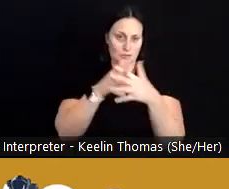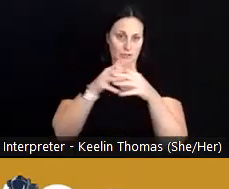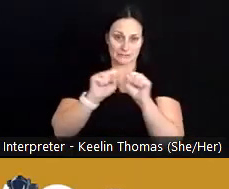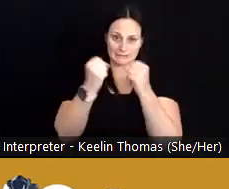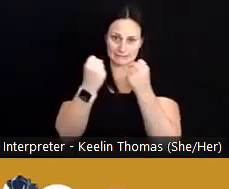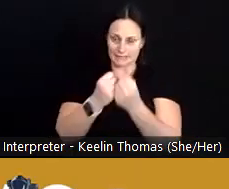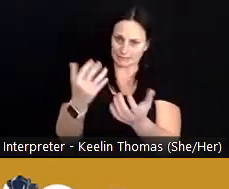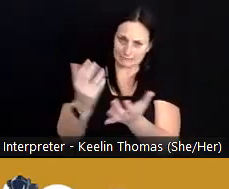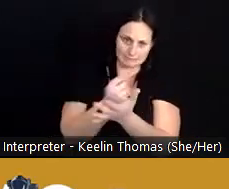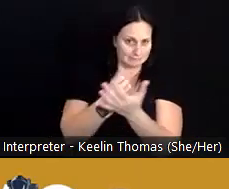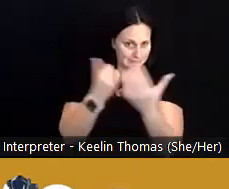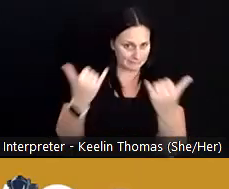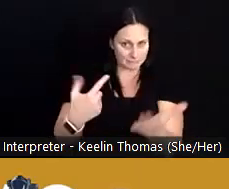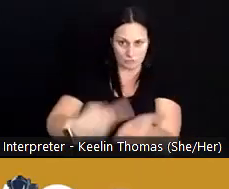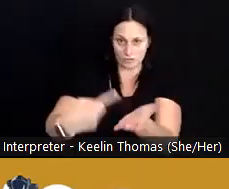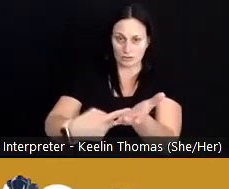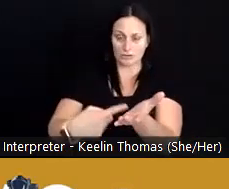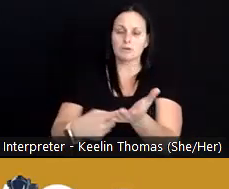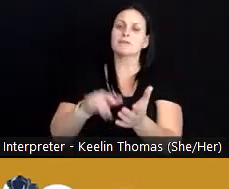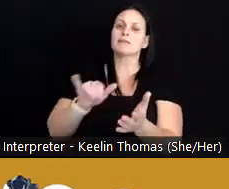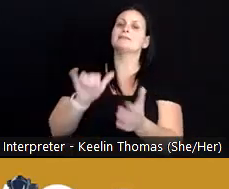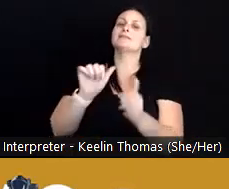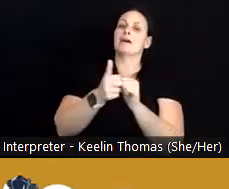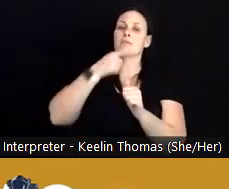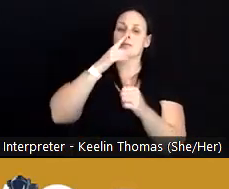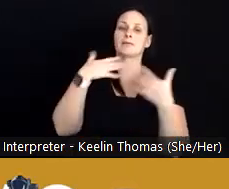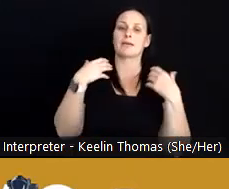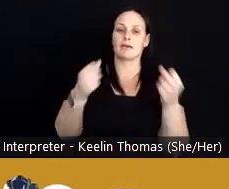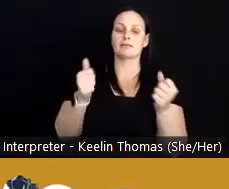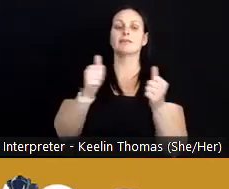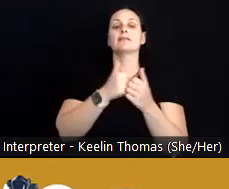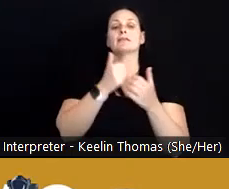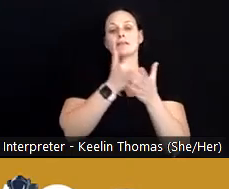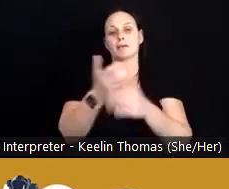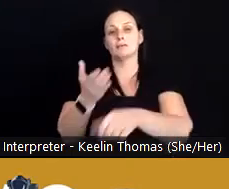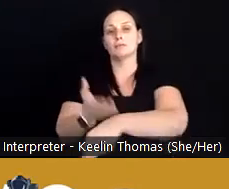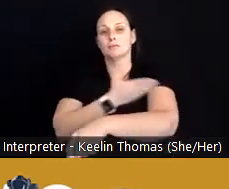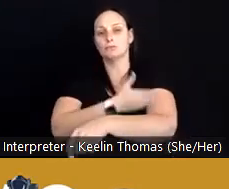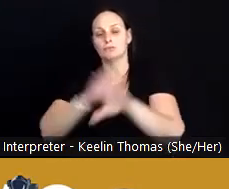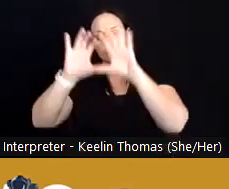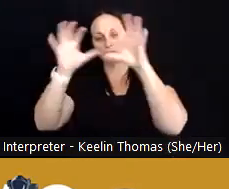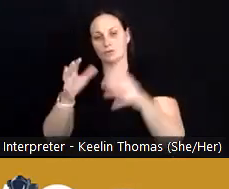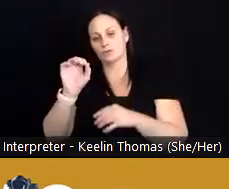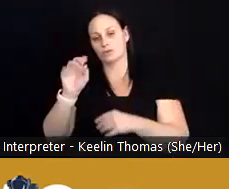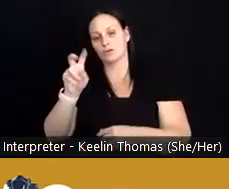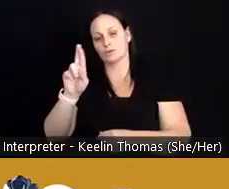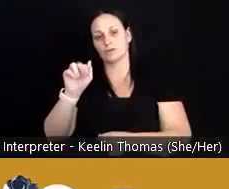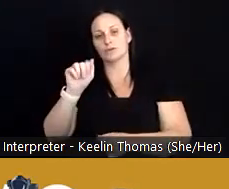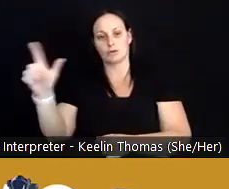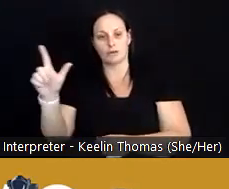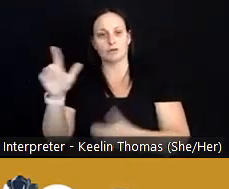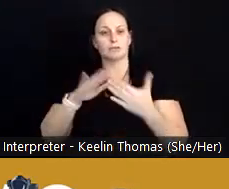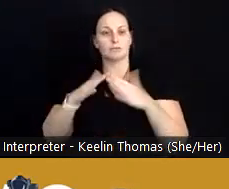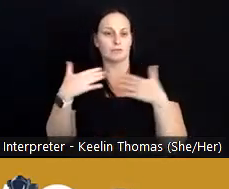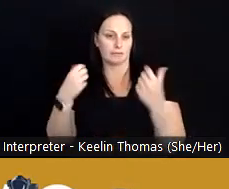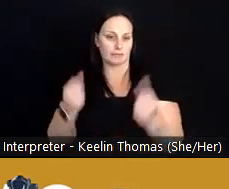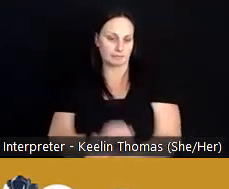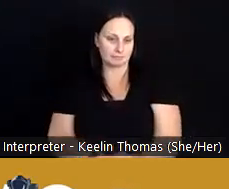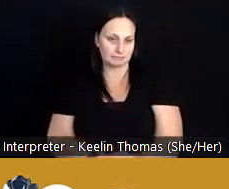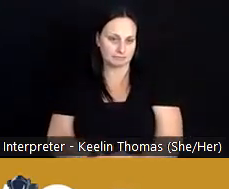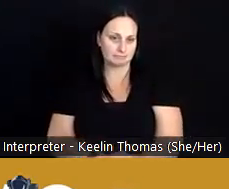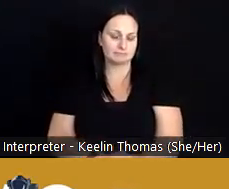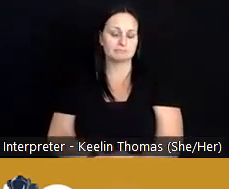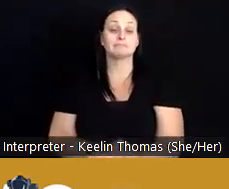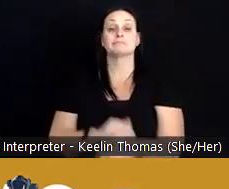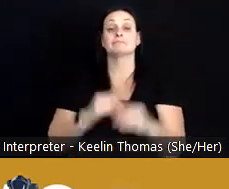is one of the ways that public health can help to improve overall community health. I want to draw